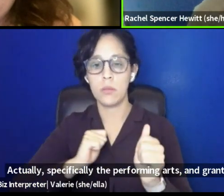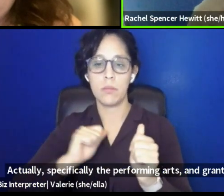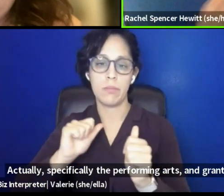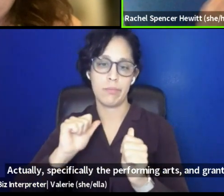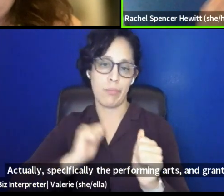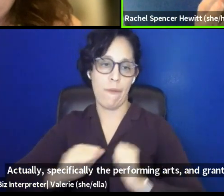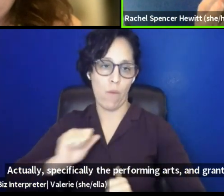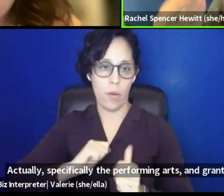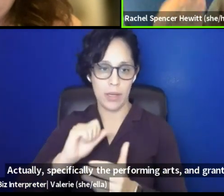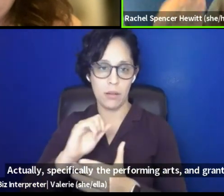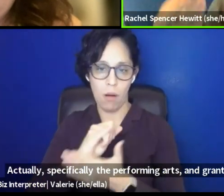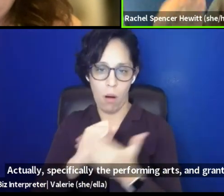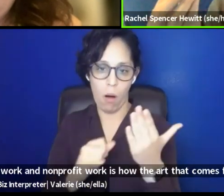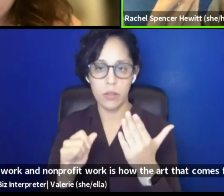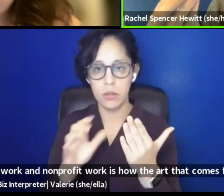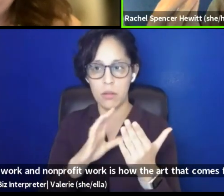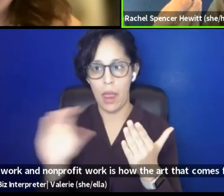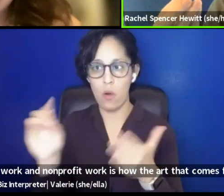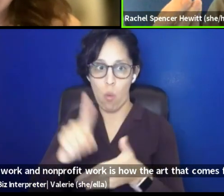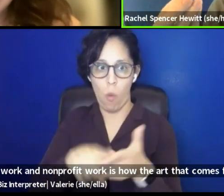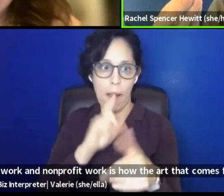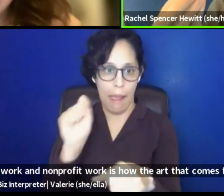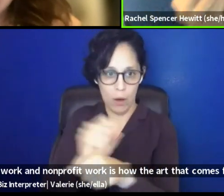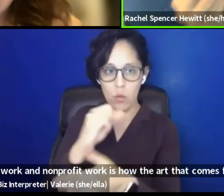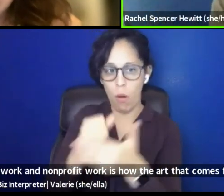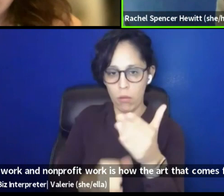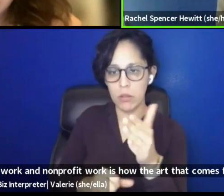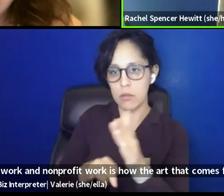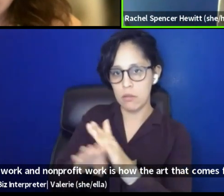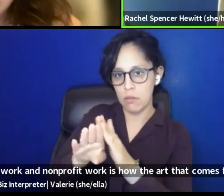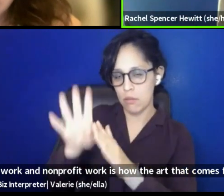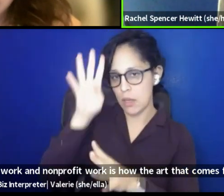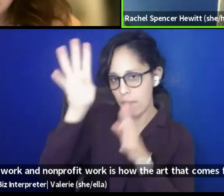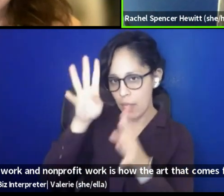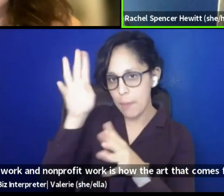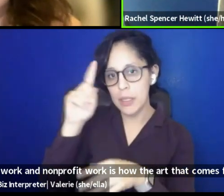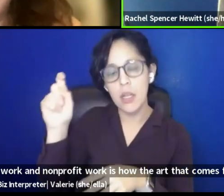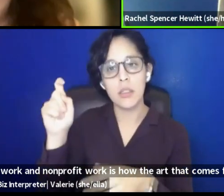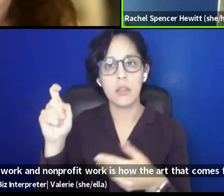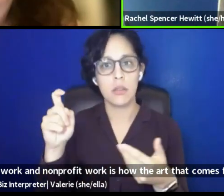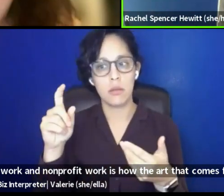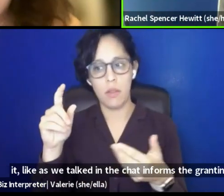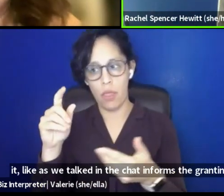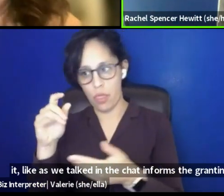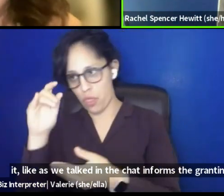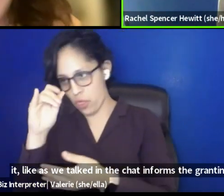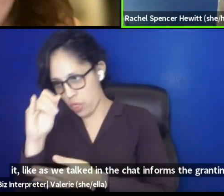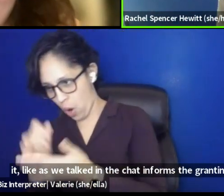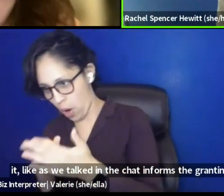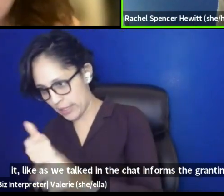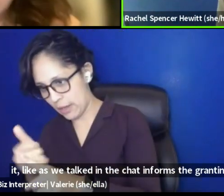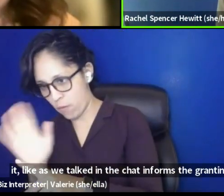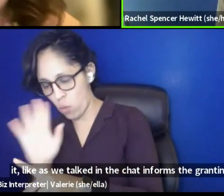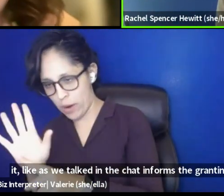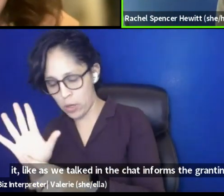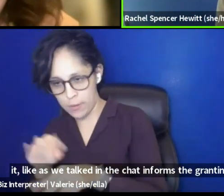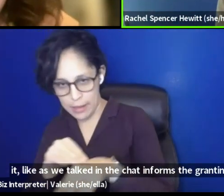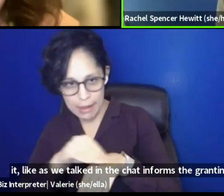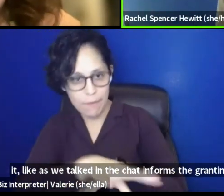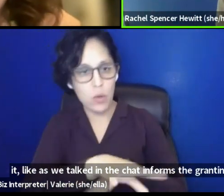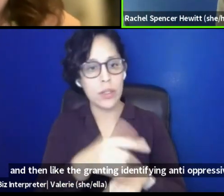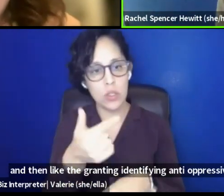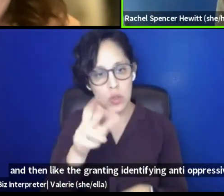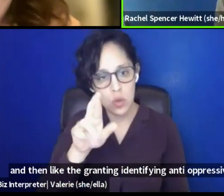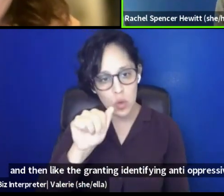art that comes from it, like has been talked in the chat informs the granting and then like the granting identifying anti-oppressive